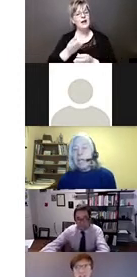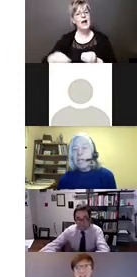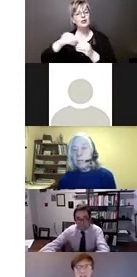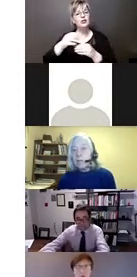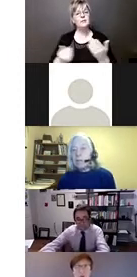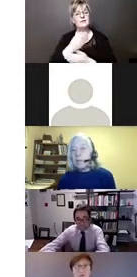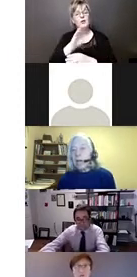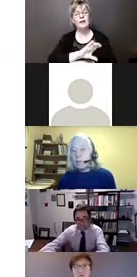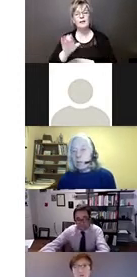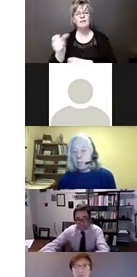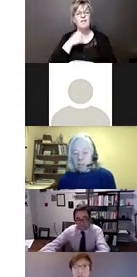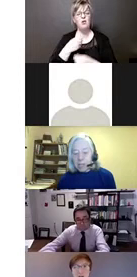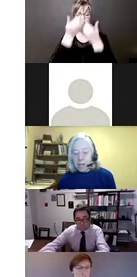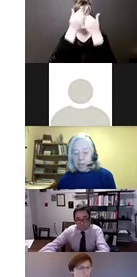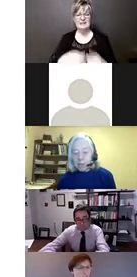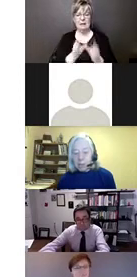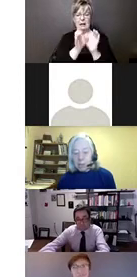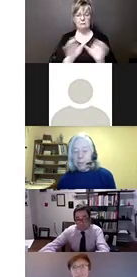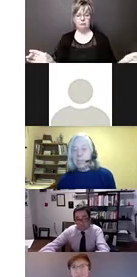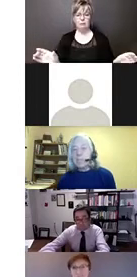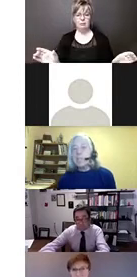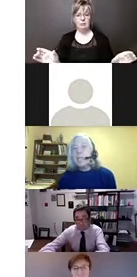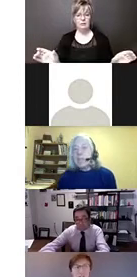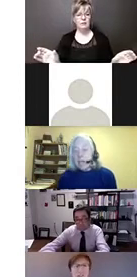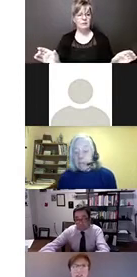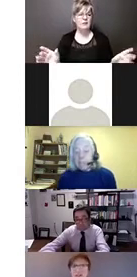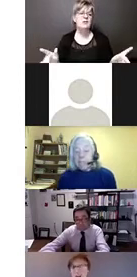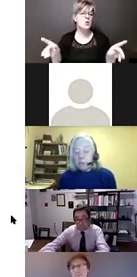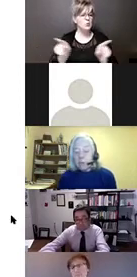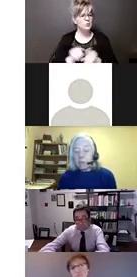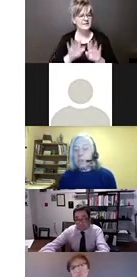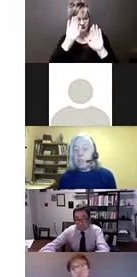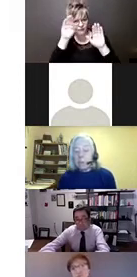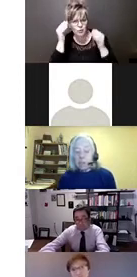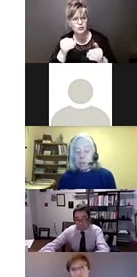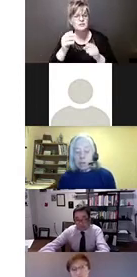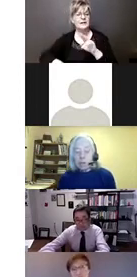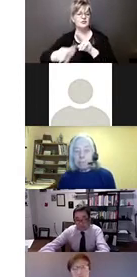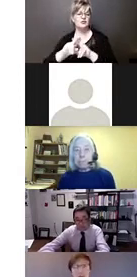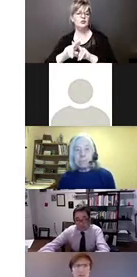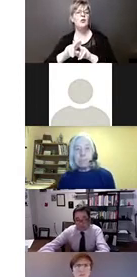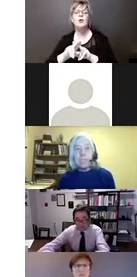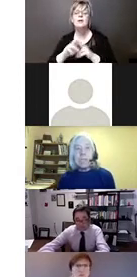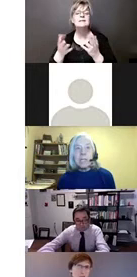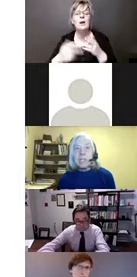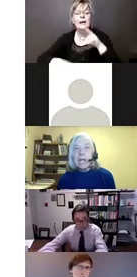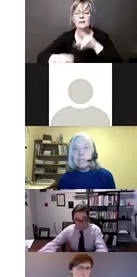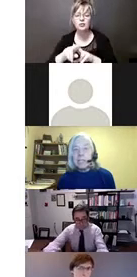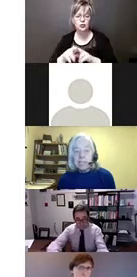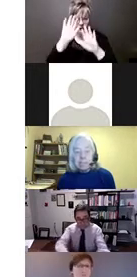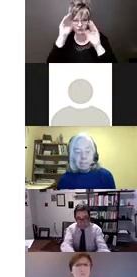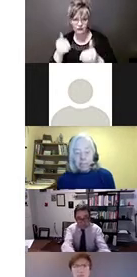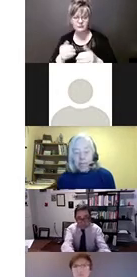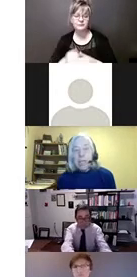And a focus on outcomes in the monitoring processes can be useful to see results. Next slide,